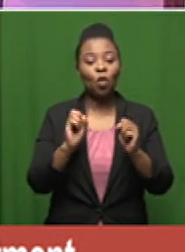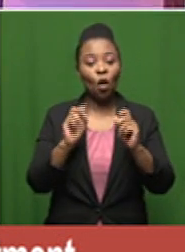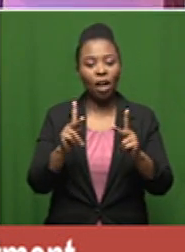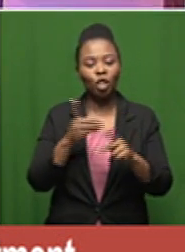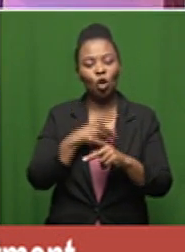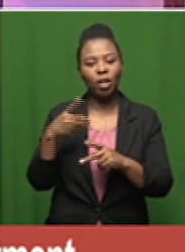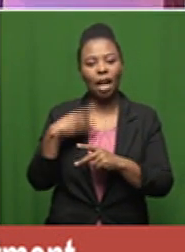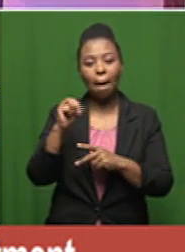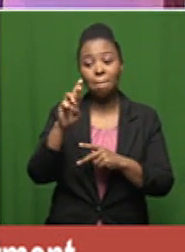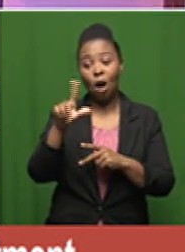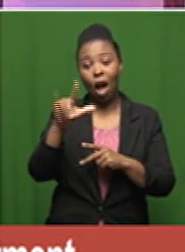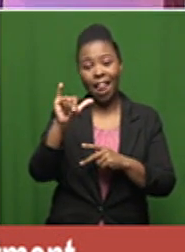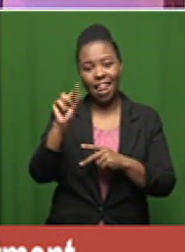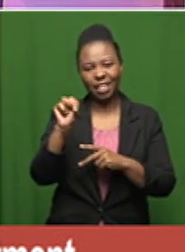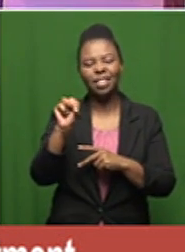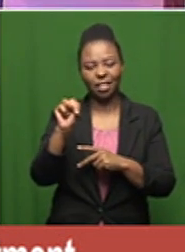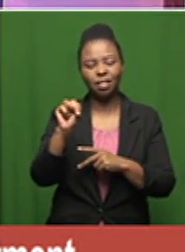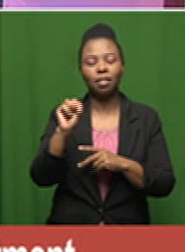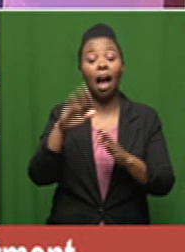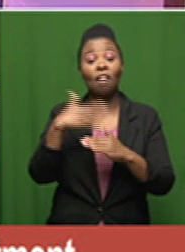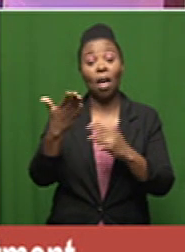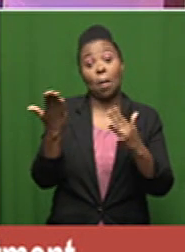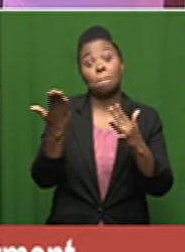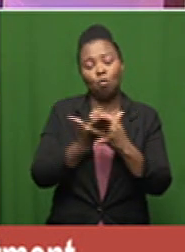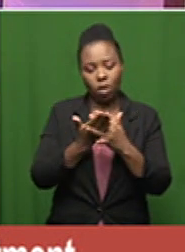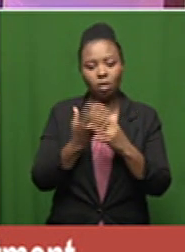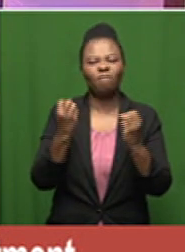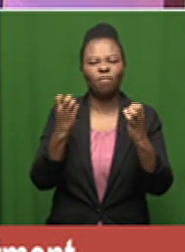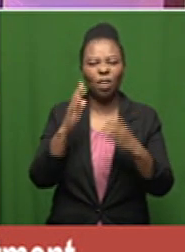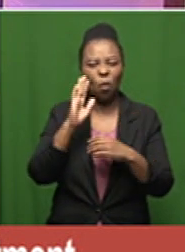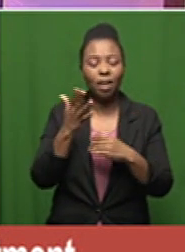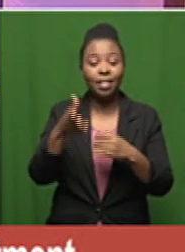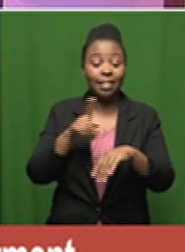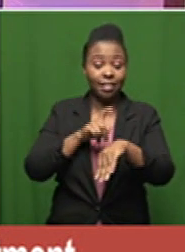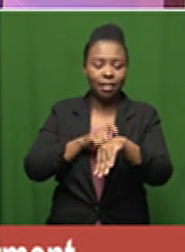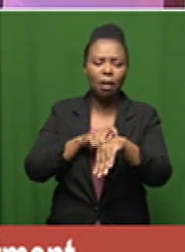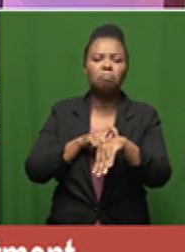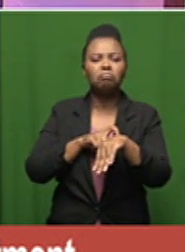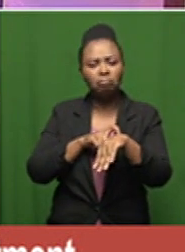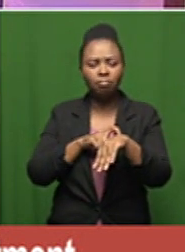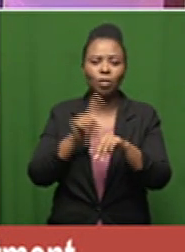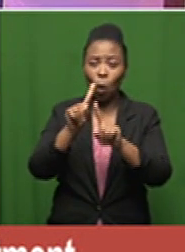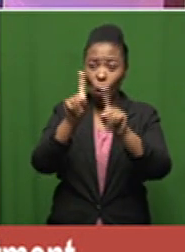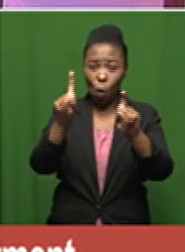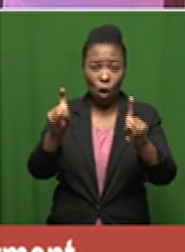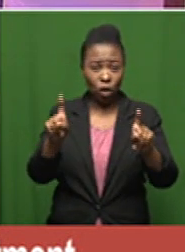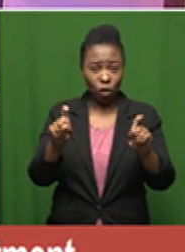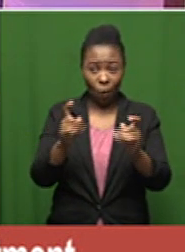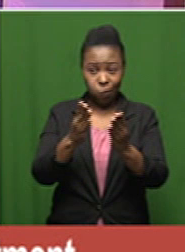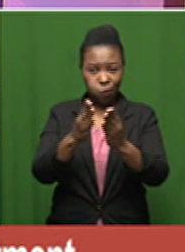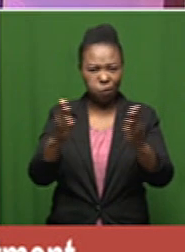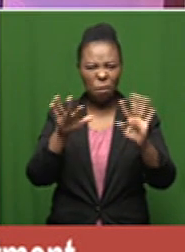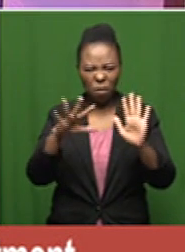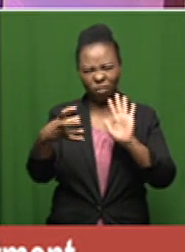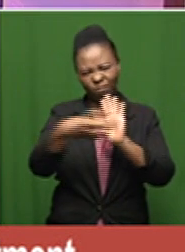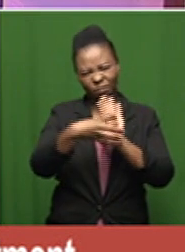dr marlin mckay we're going to talk to him again after the break and this time we'll be taking a look at some of the questions that you have been posting